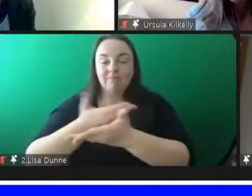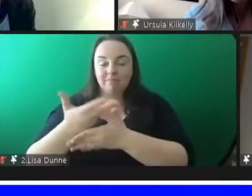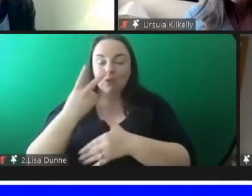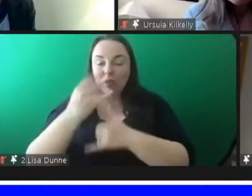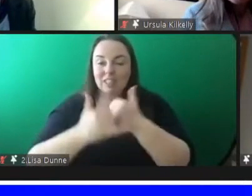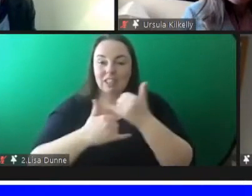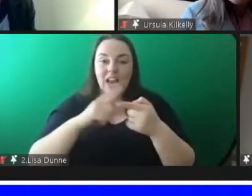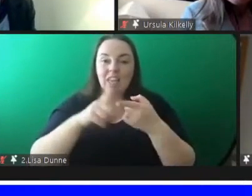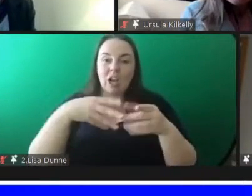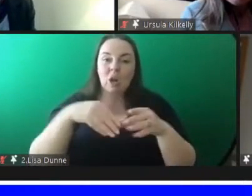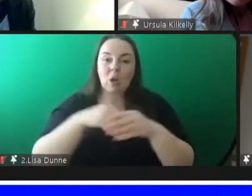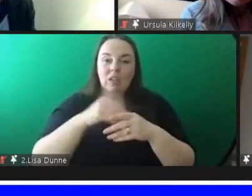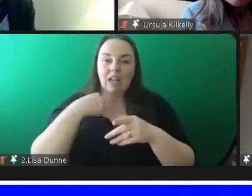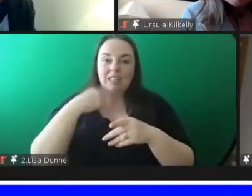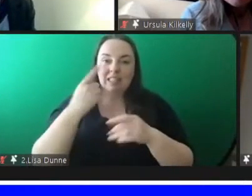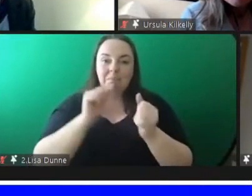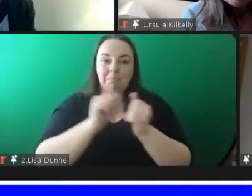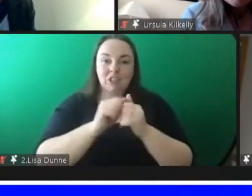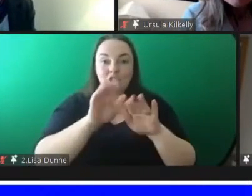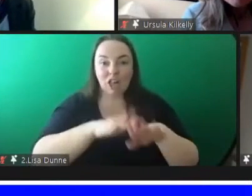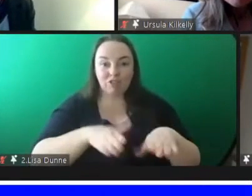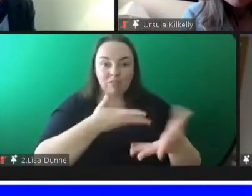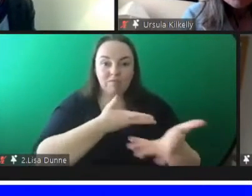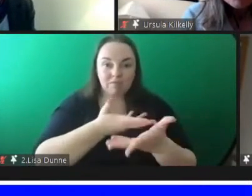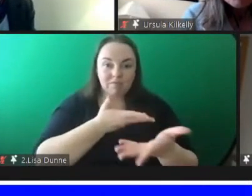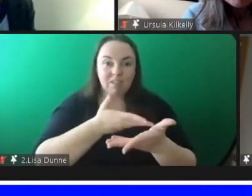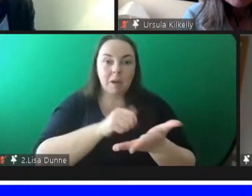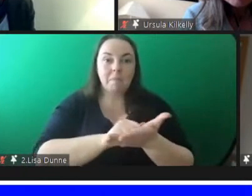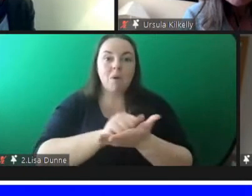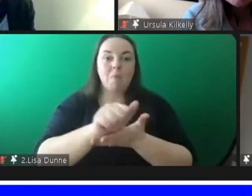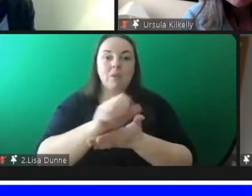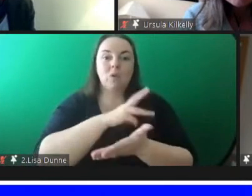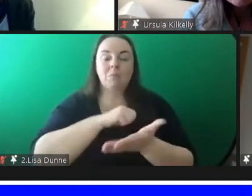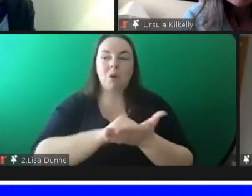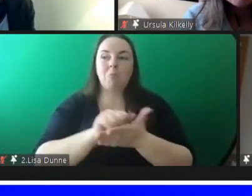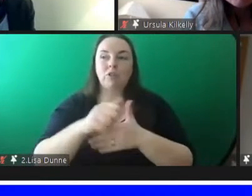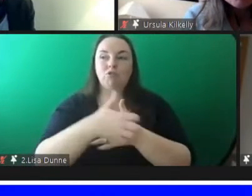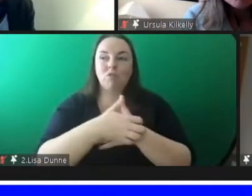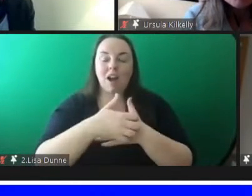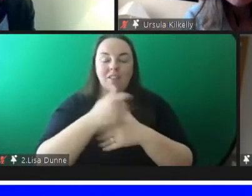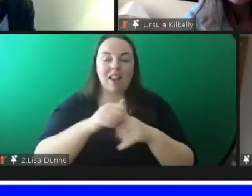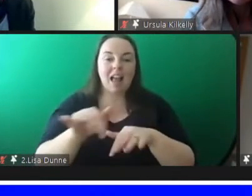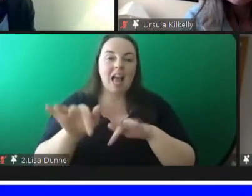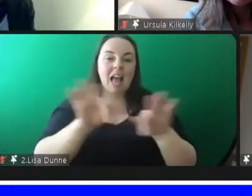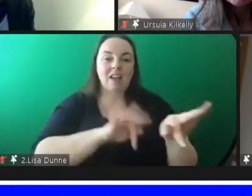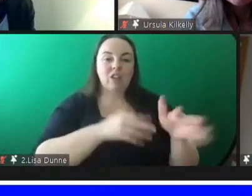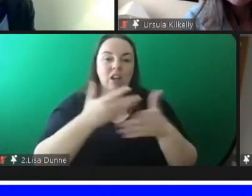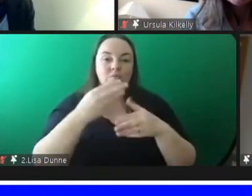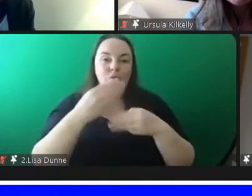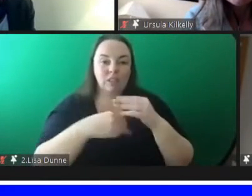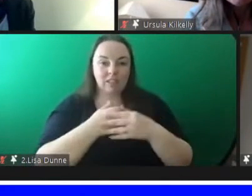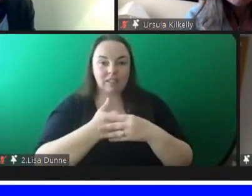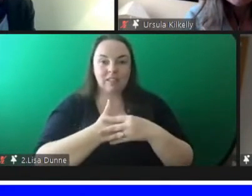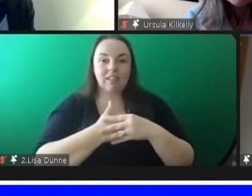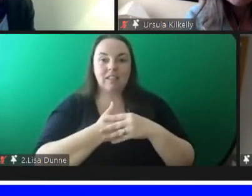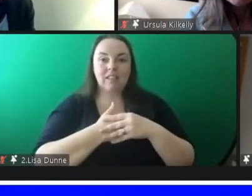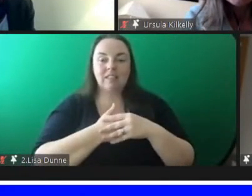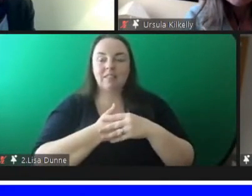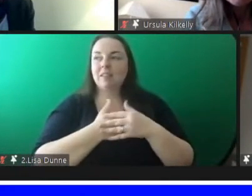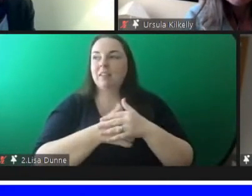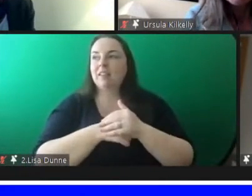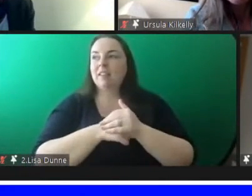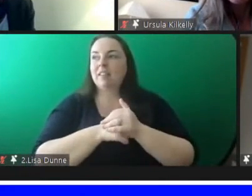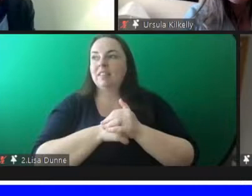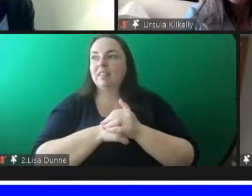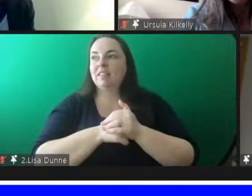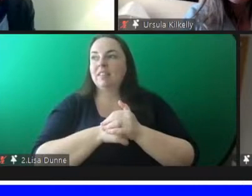included consulting with children um it was published in draft and after a consultation process and we're running we've